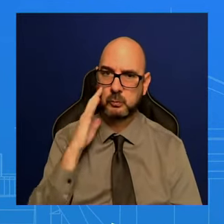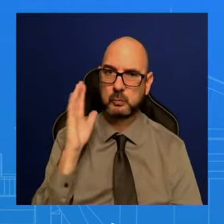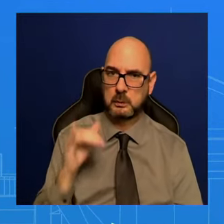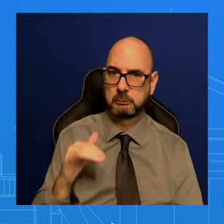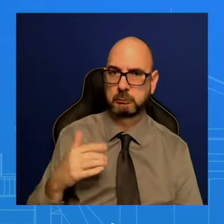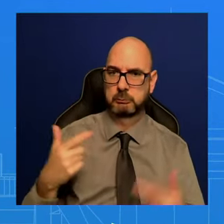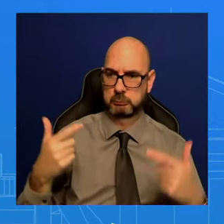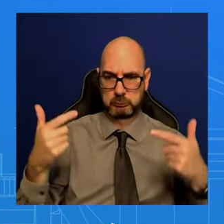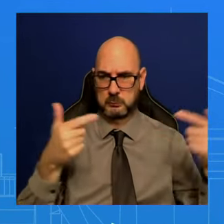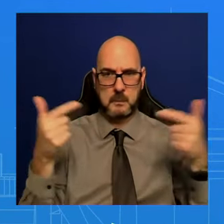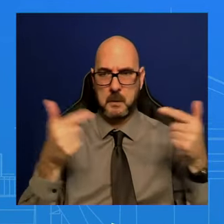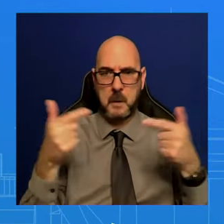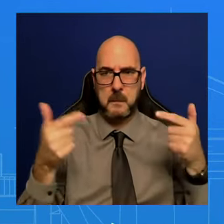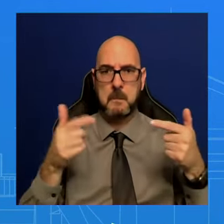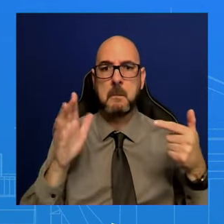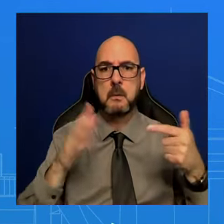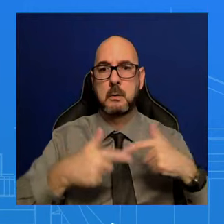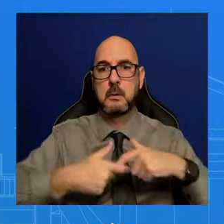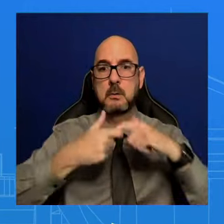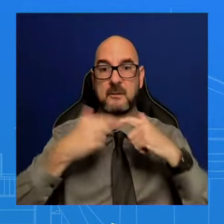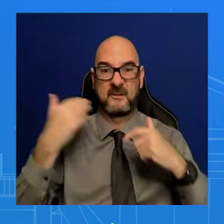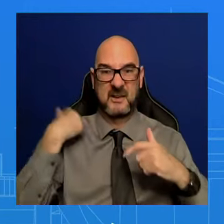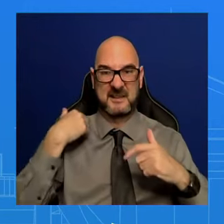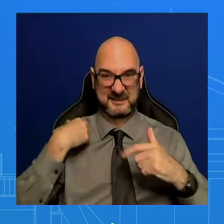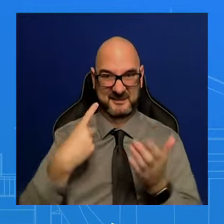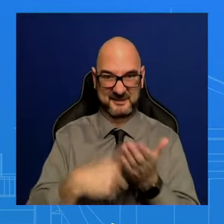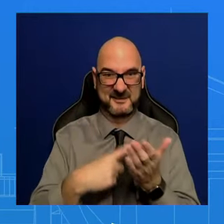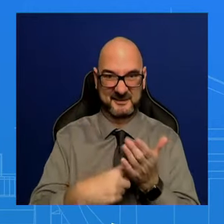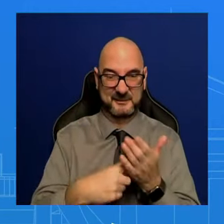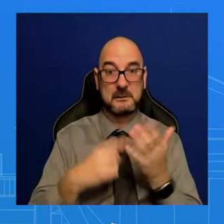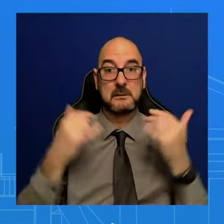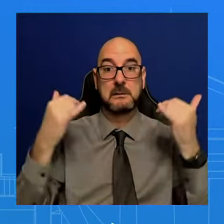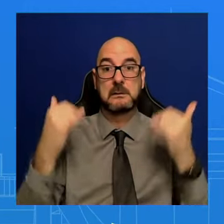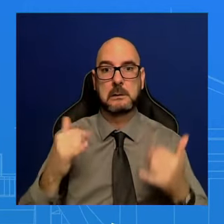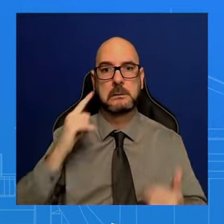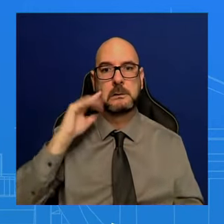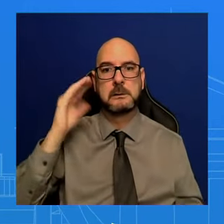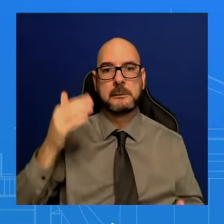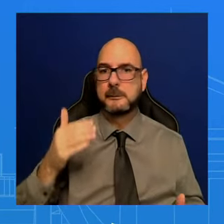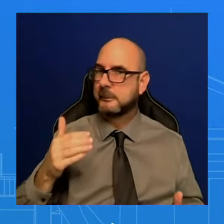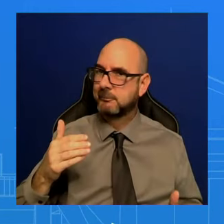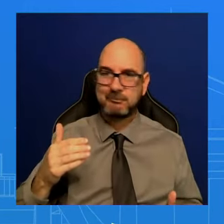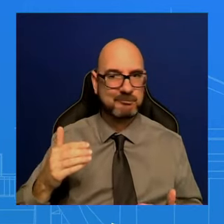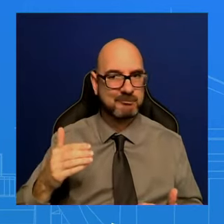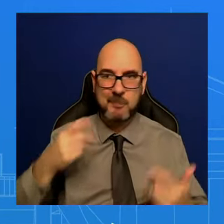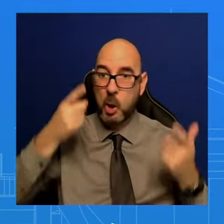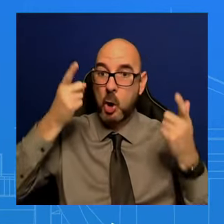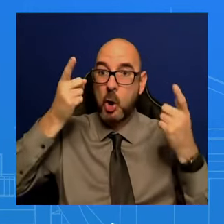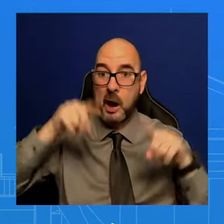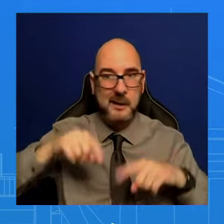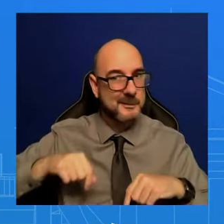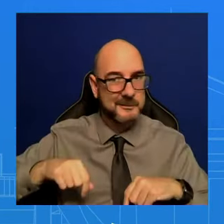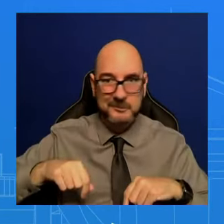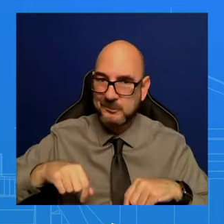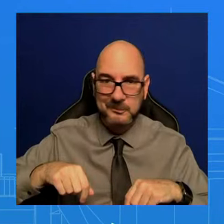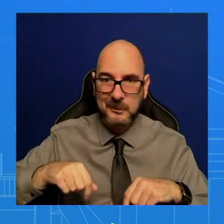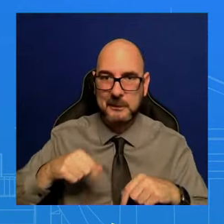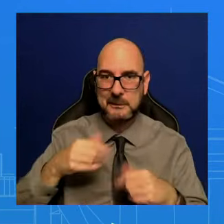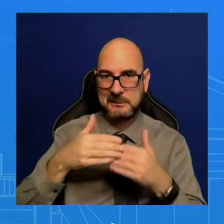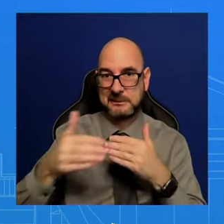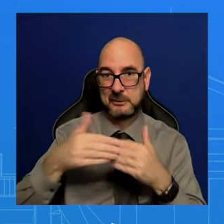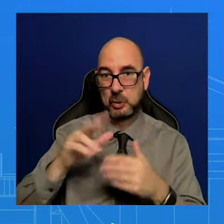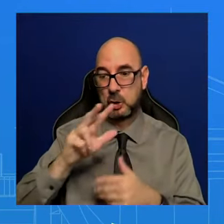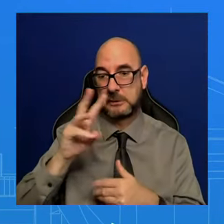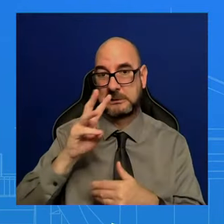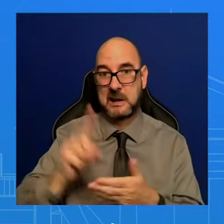before the State of the Union. It seems increasingly clear that that's not going to happen in the next 36 hours. So given that, can you give us a little bit of